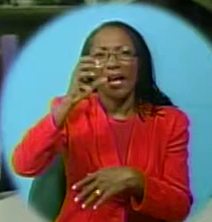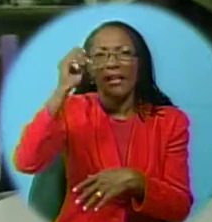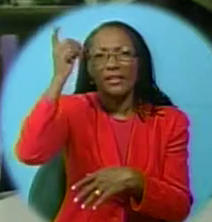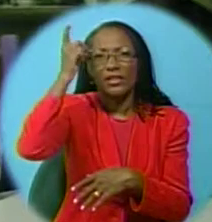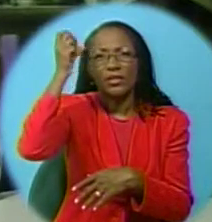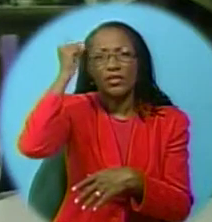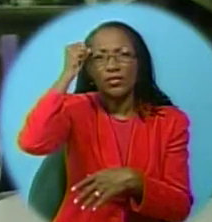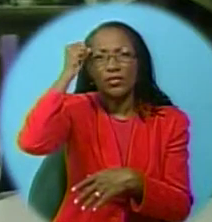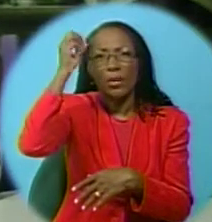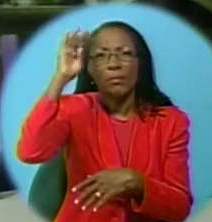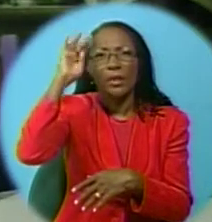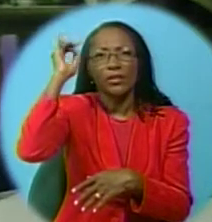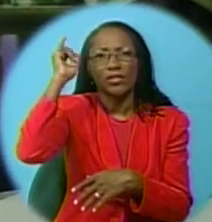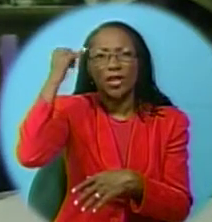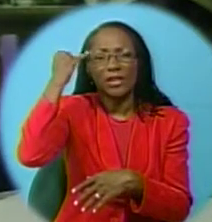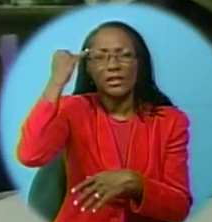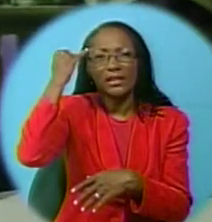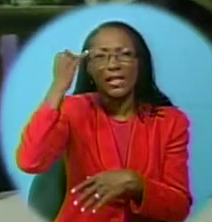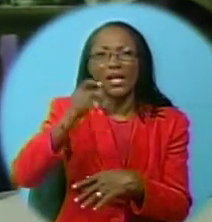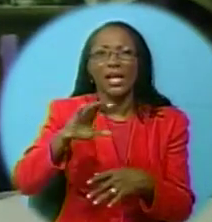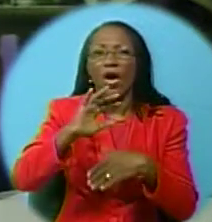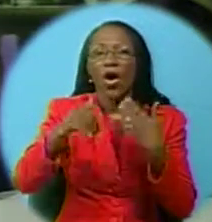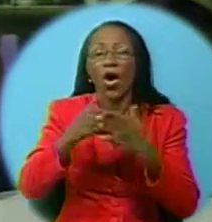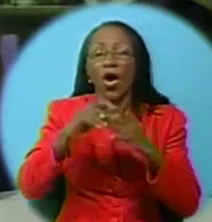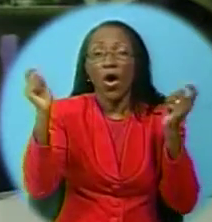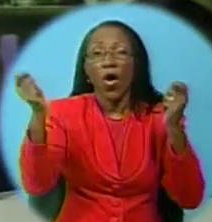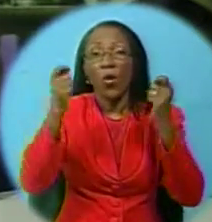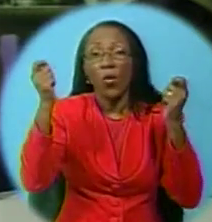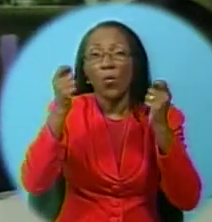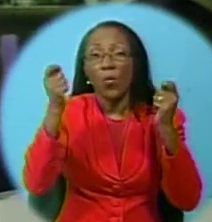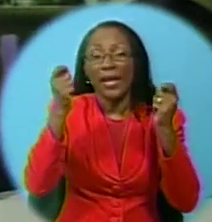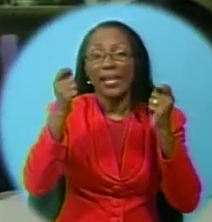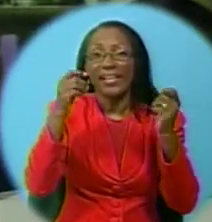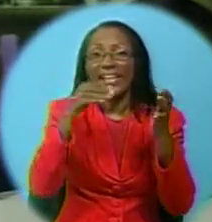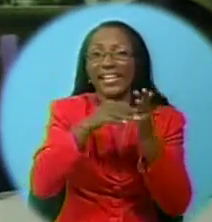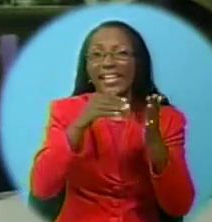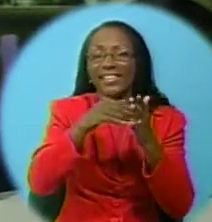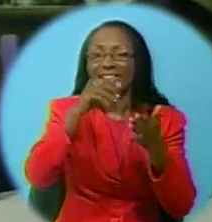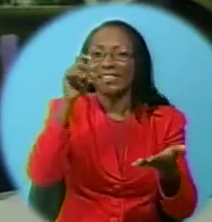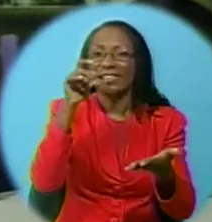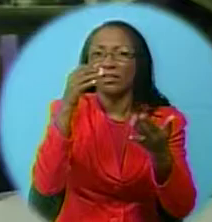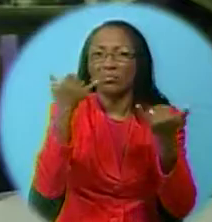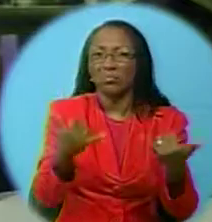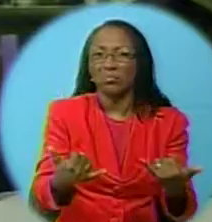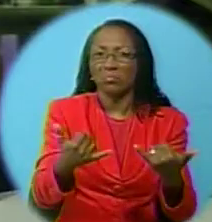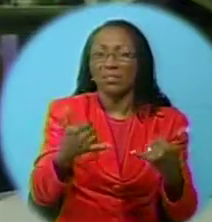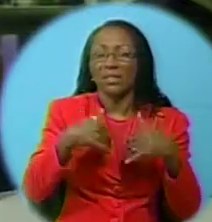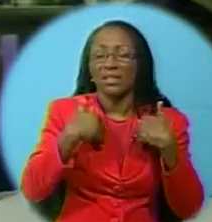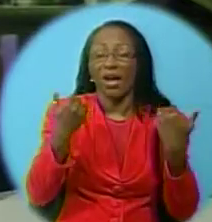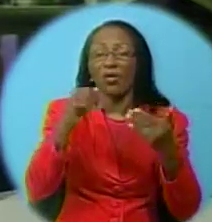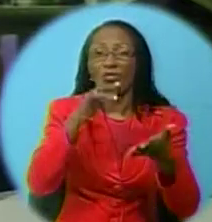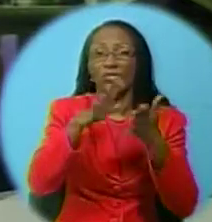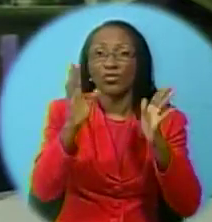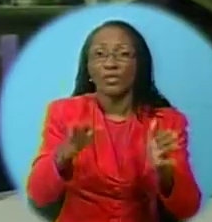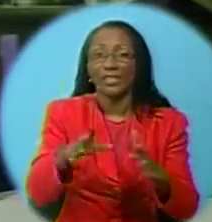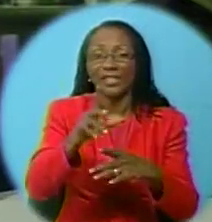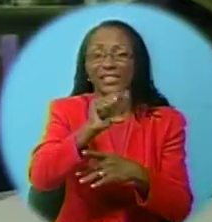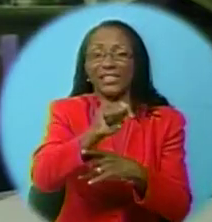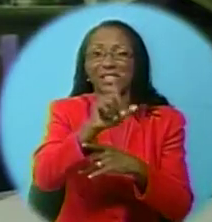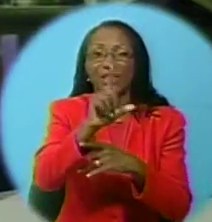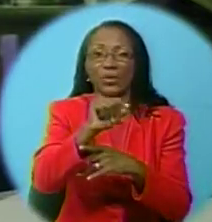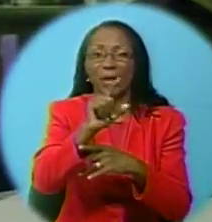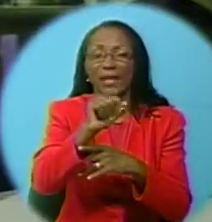of the winning alumni team that defeated the present students in a T20 game. The cricket match was just one aspect of Founders Week.